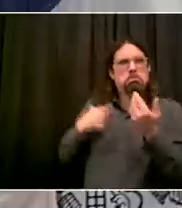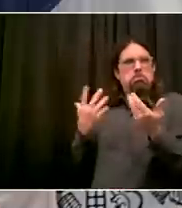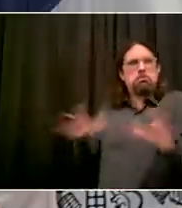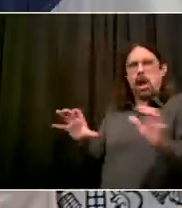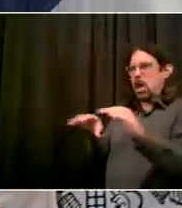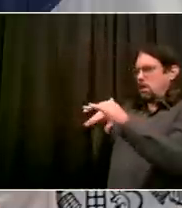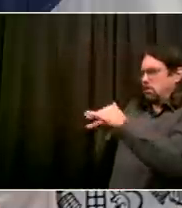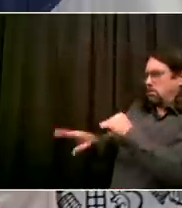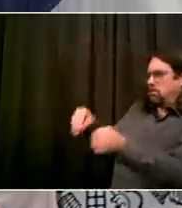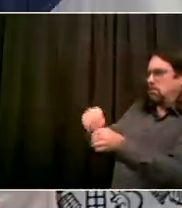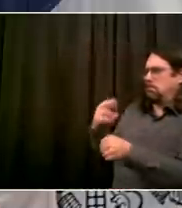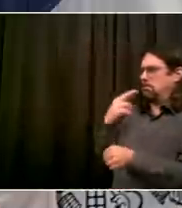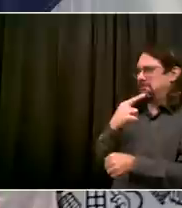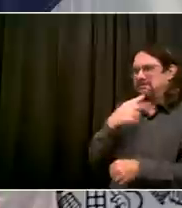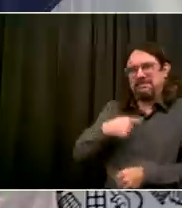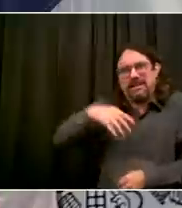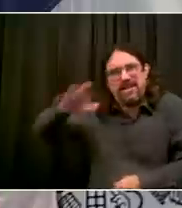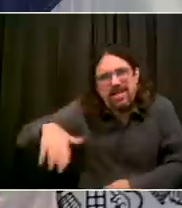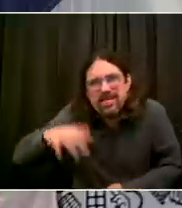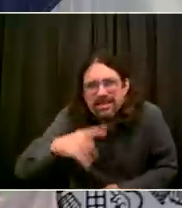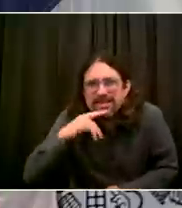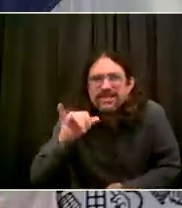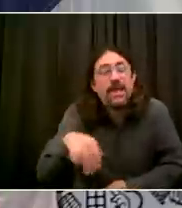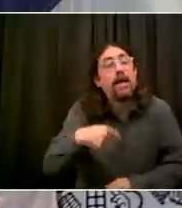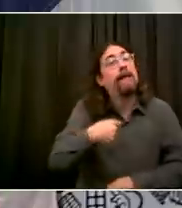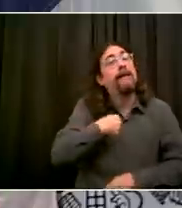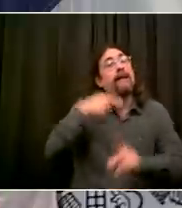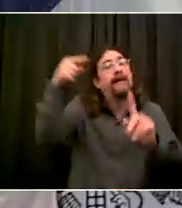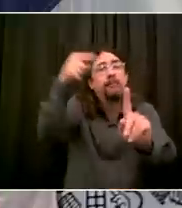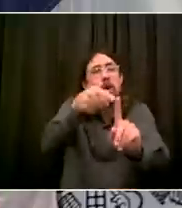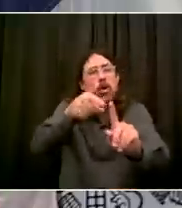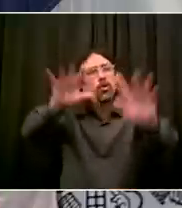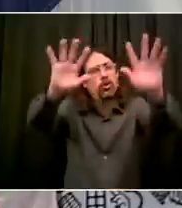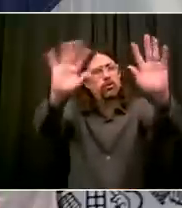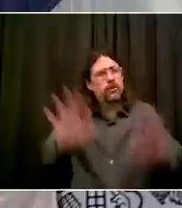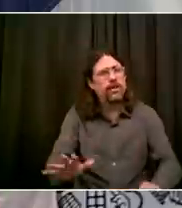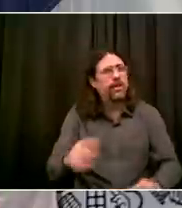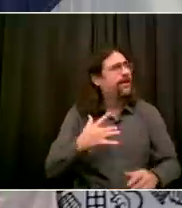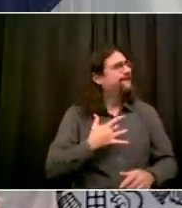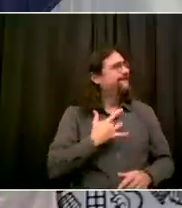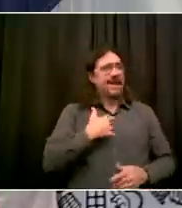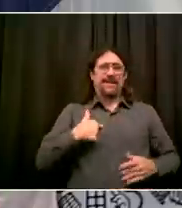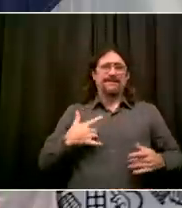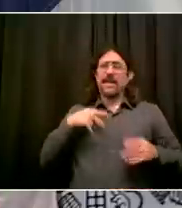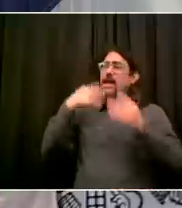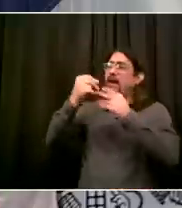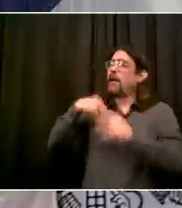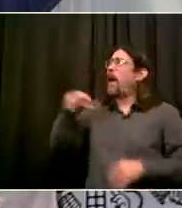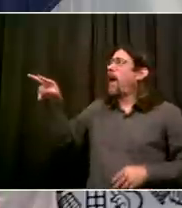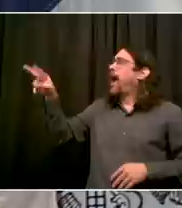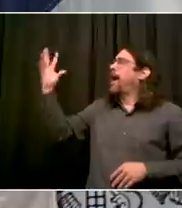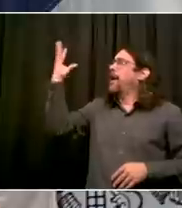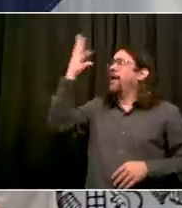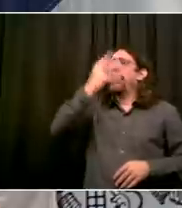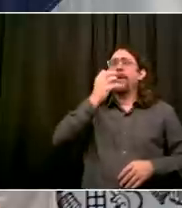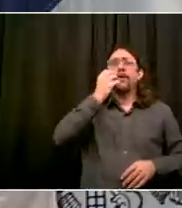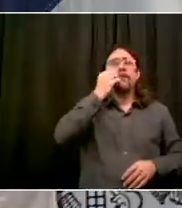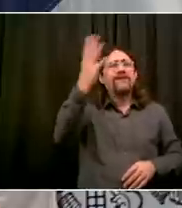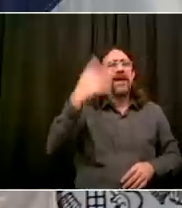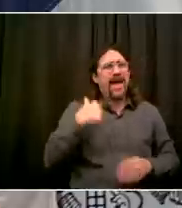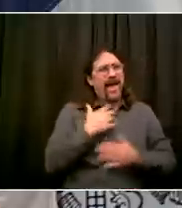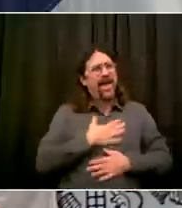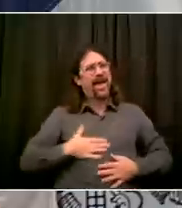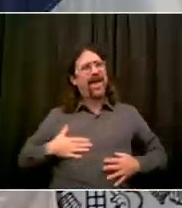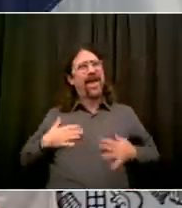means, and a lot of people don't right now, but thank God many people do, should go out there and support restaurant workers and restaurant owners. And if you prefer